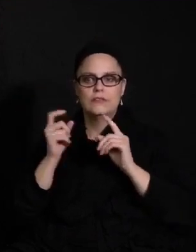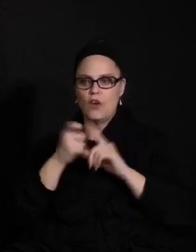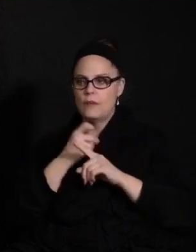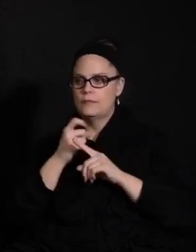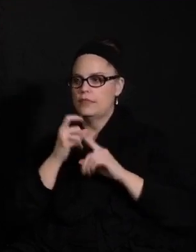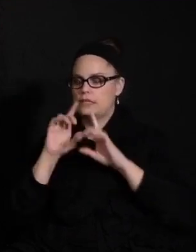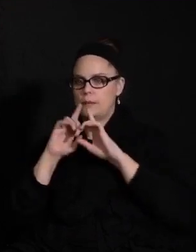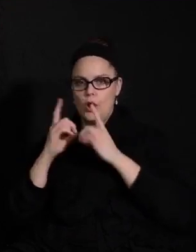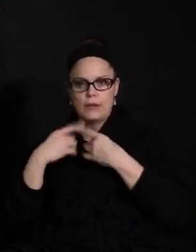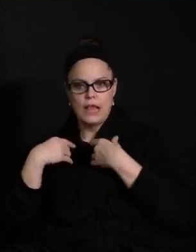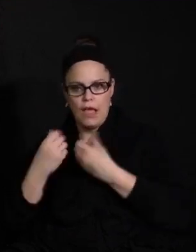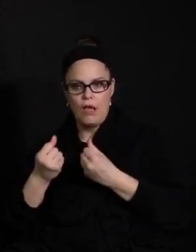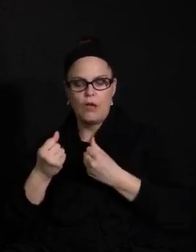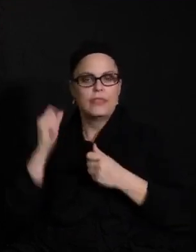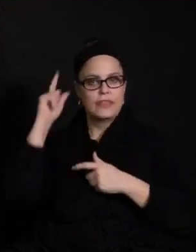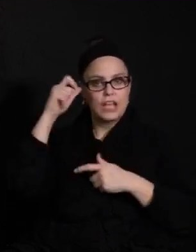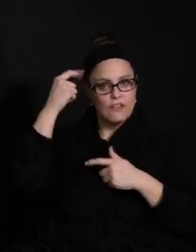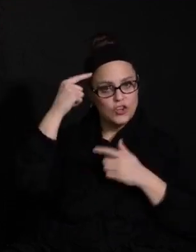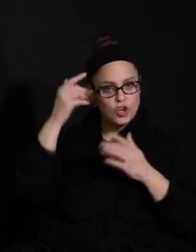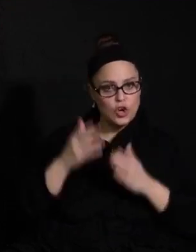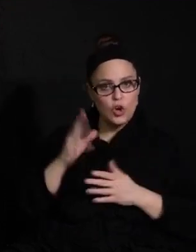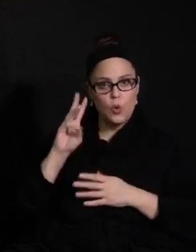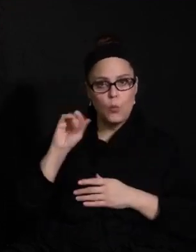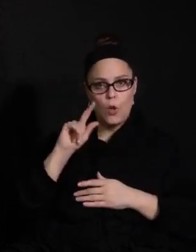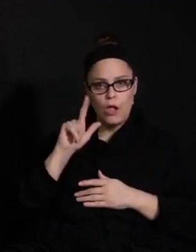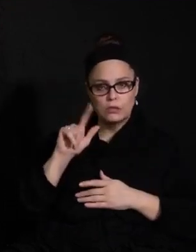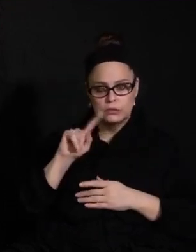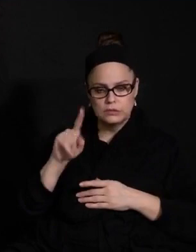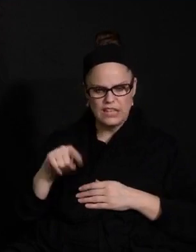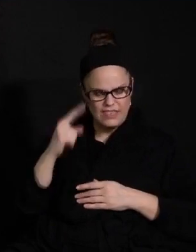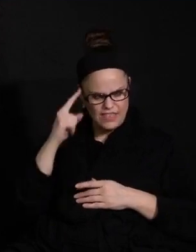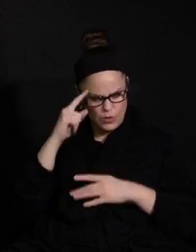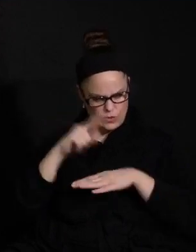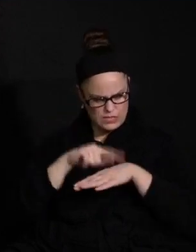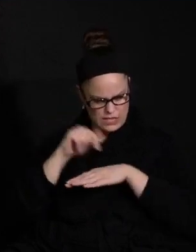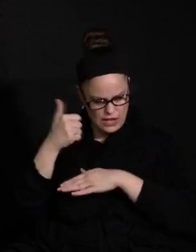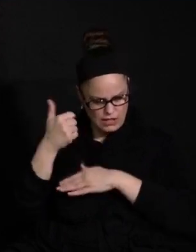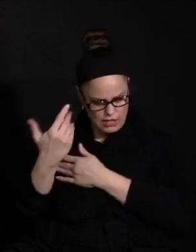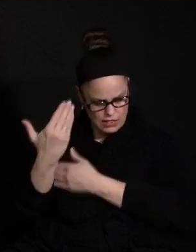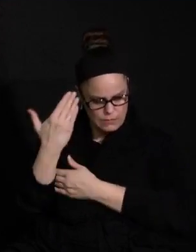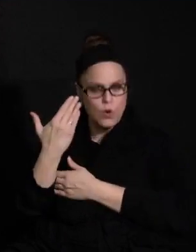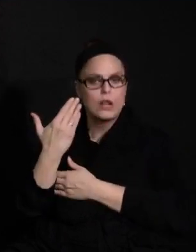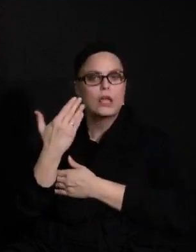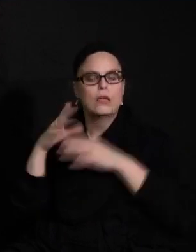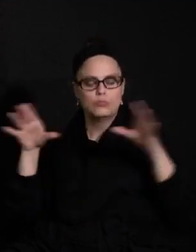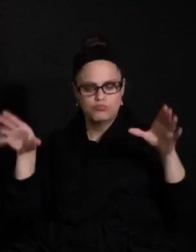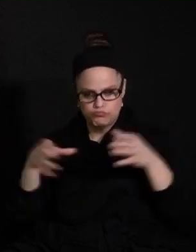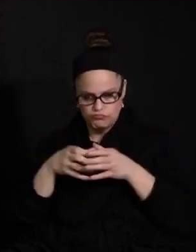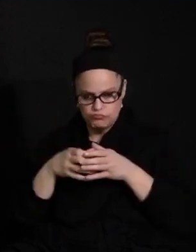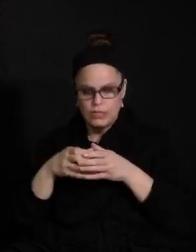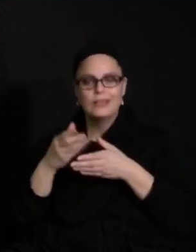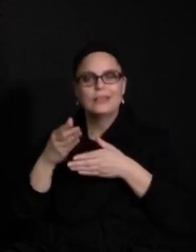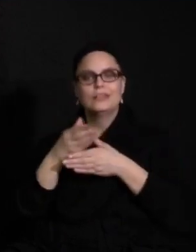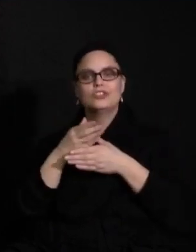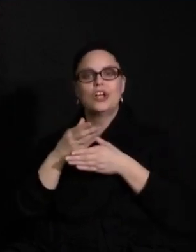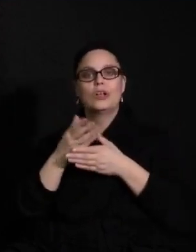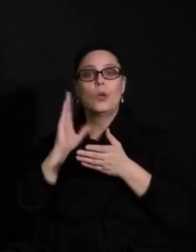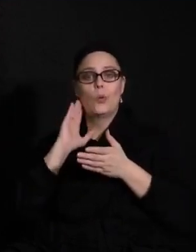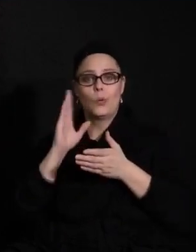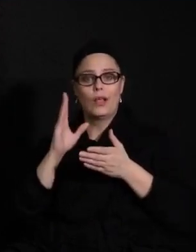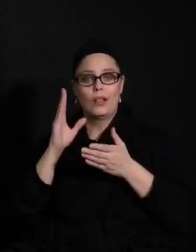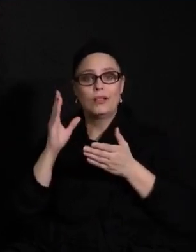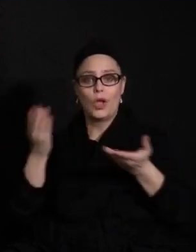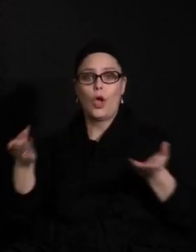and Health and Governor Walz on that Sunday morning. I believe it was 10 in the morning where he shared that he was going to close